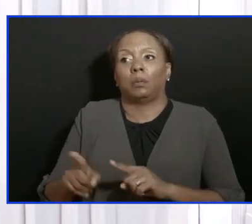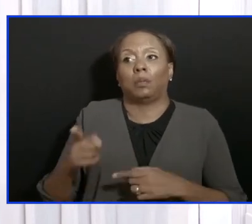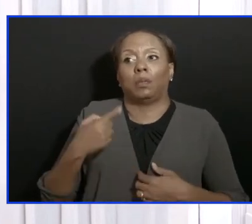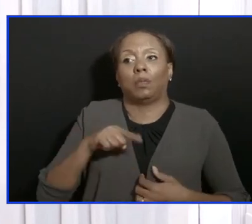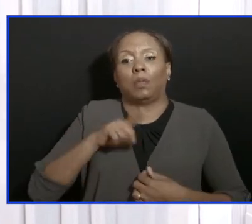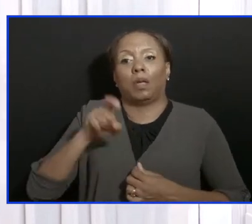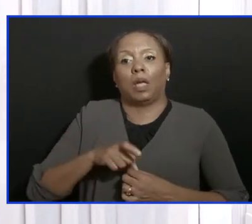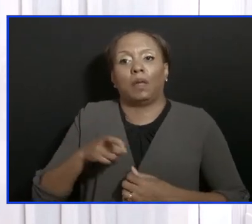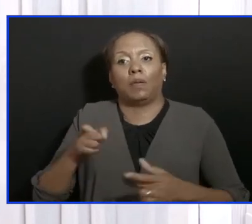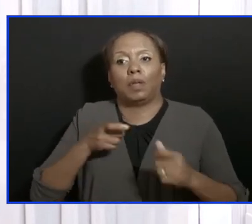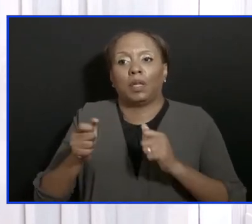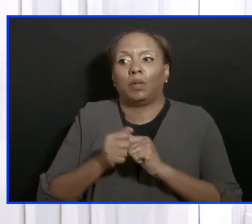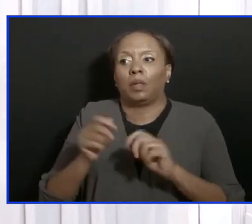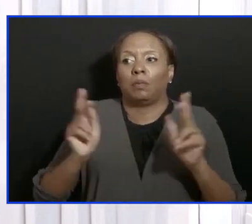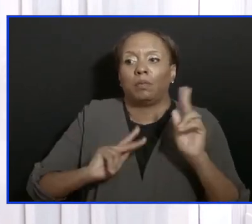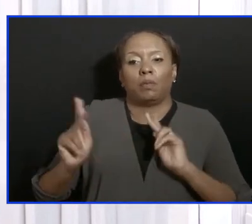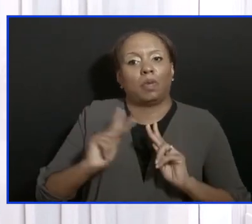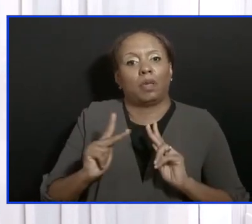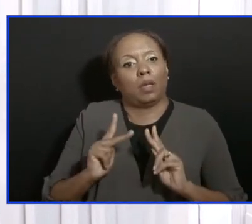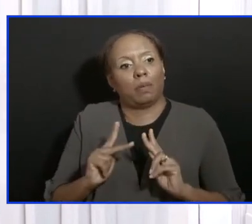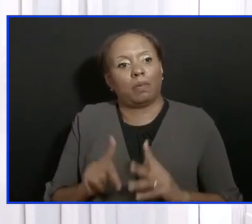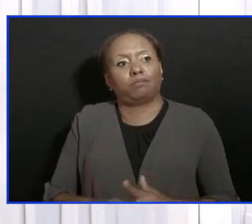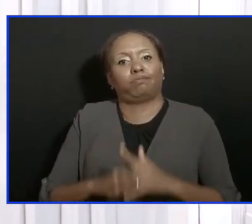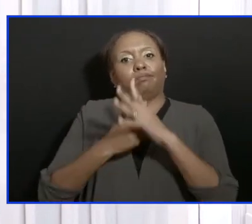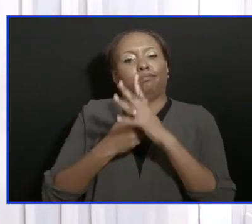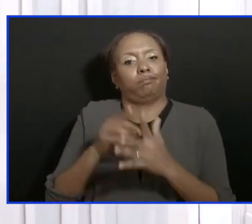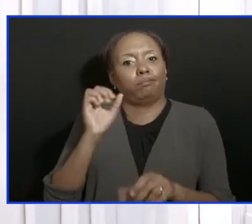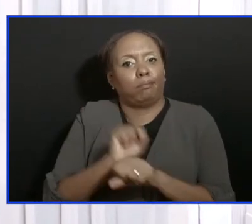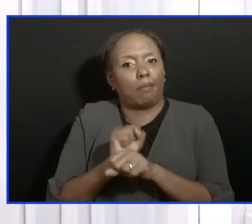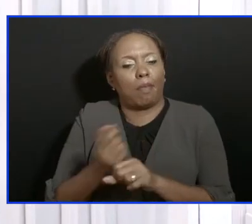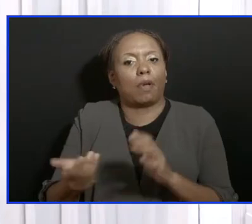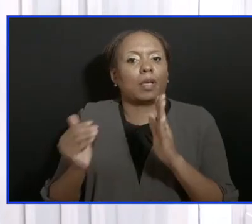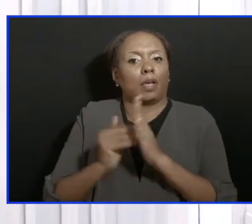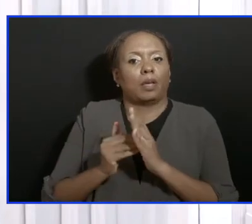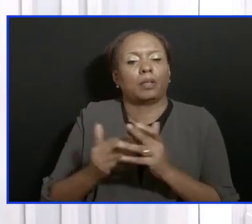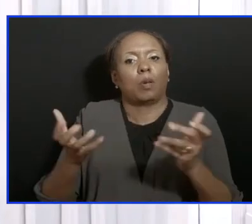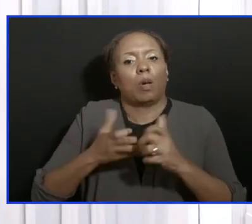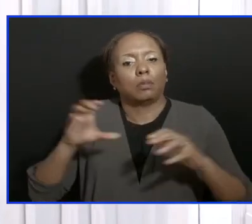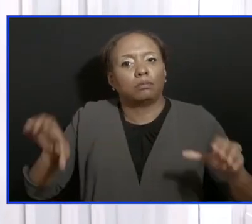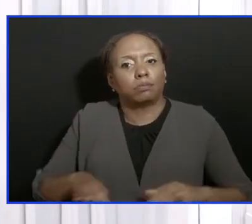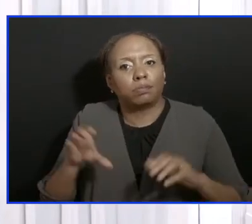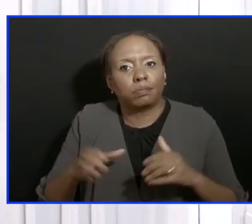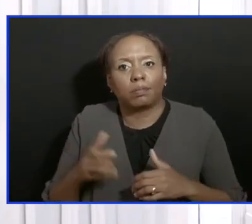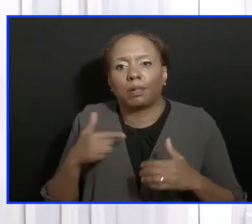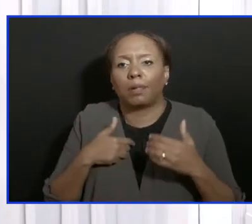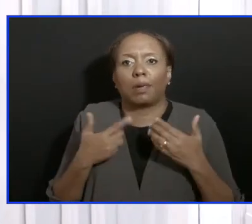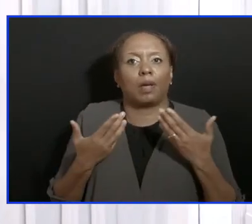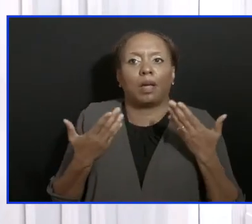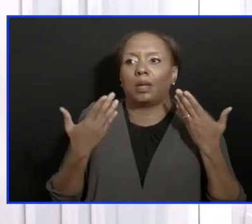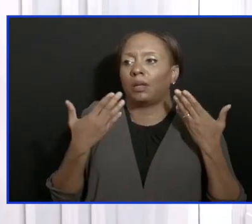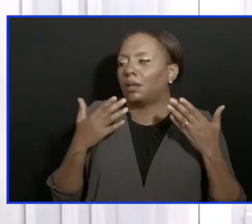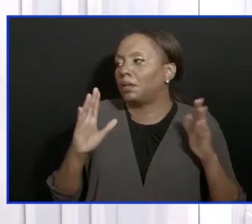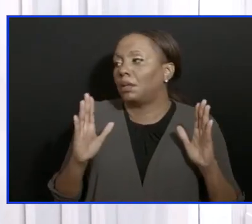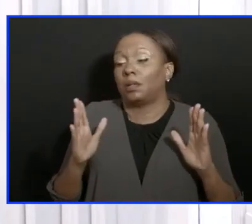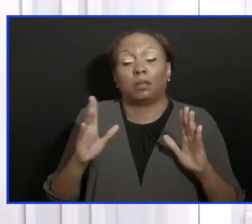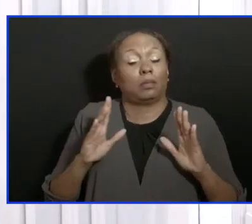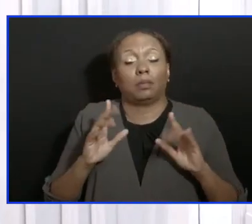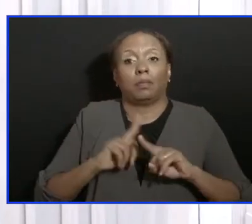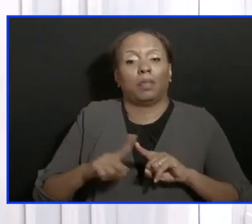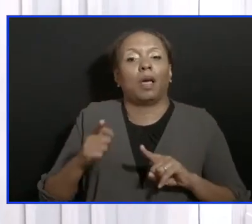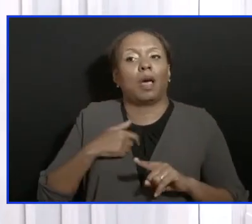with getting people back to work and getting this country earning again. So I'm not sure if you want me to repeat that. I shall.